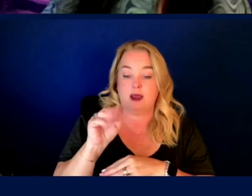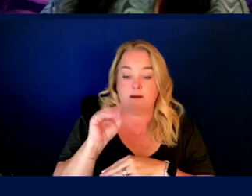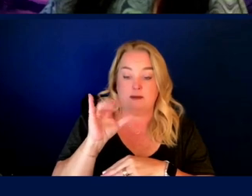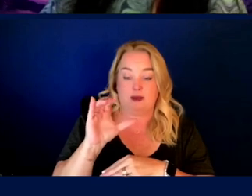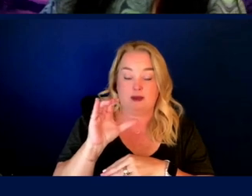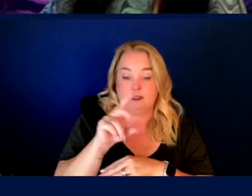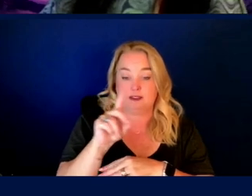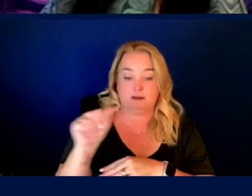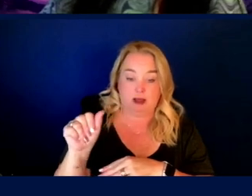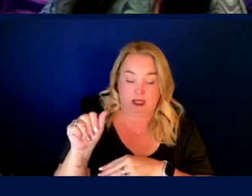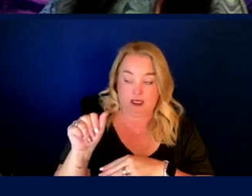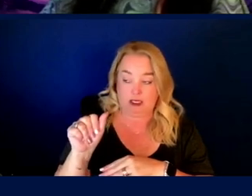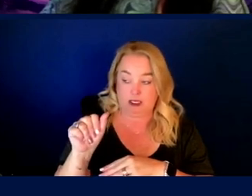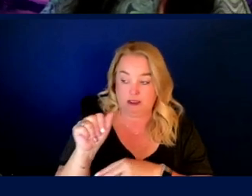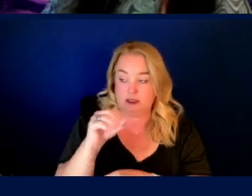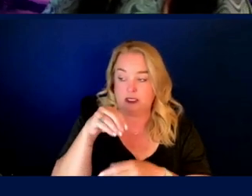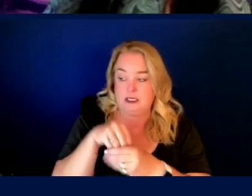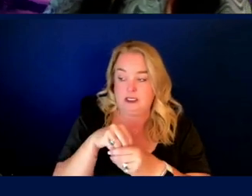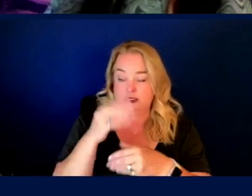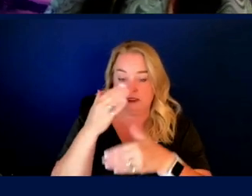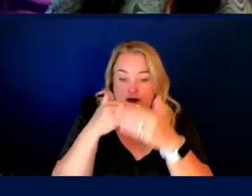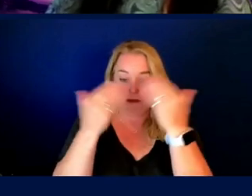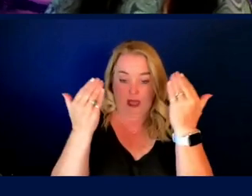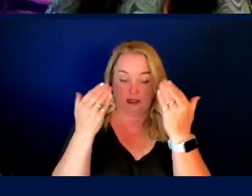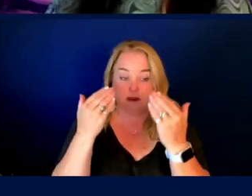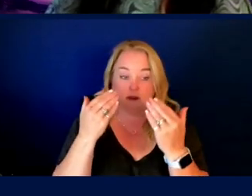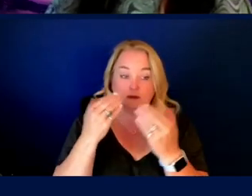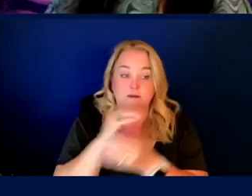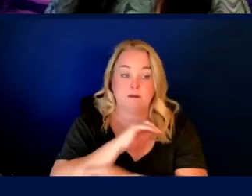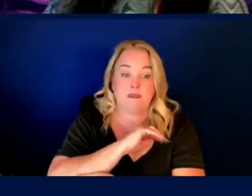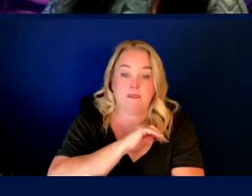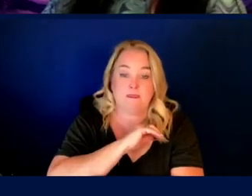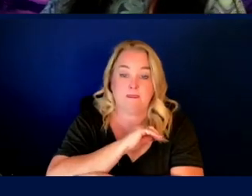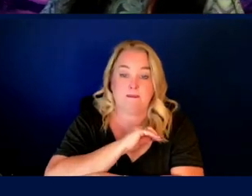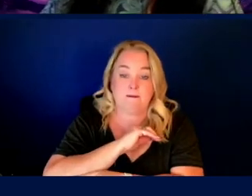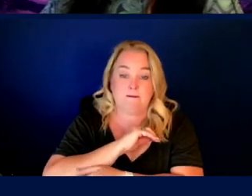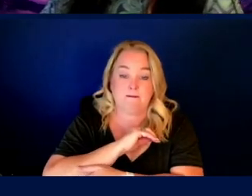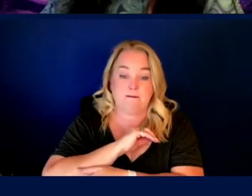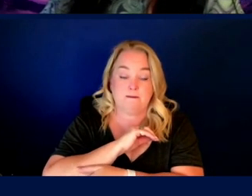flight intersections and opportunities for space earth translational innovation.